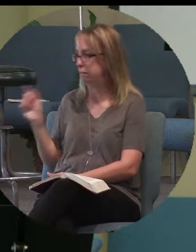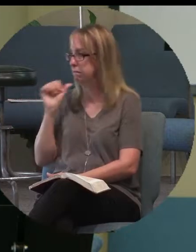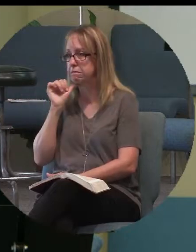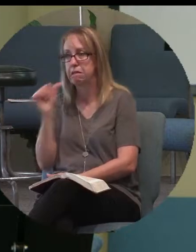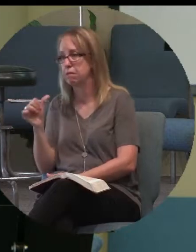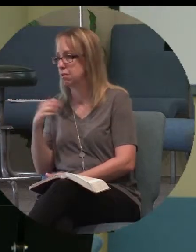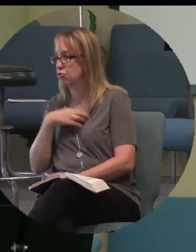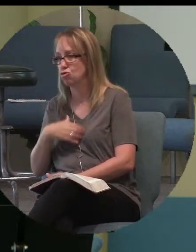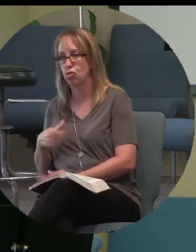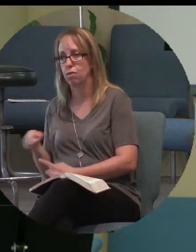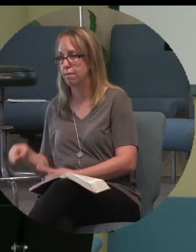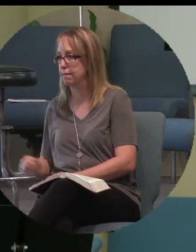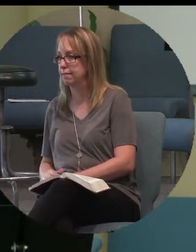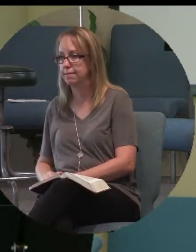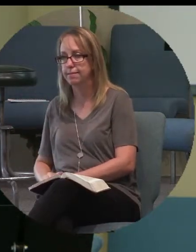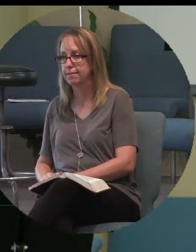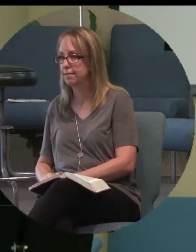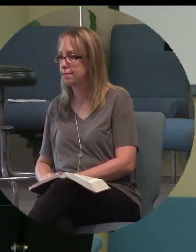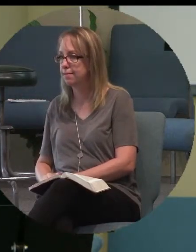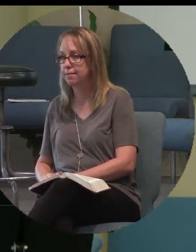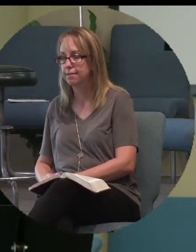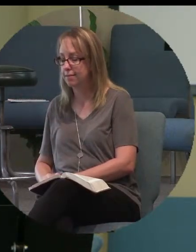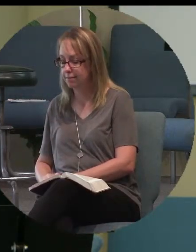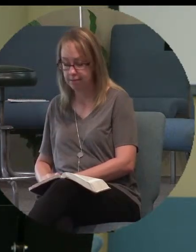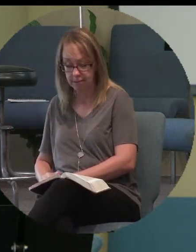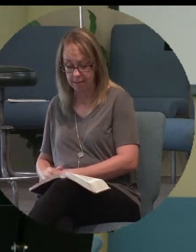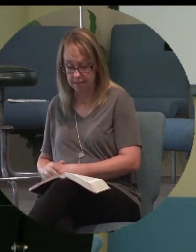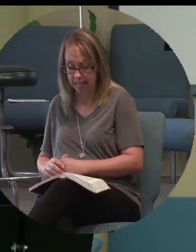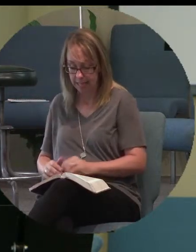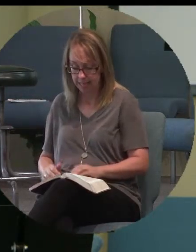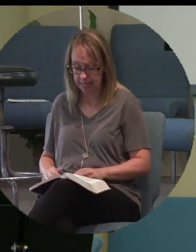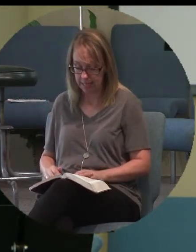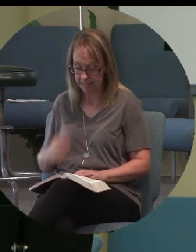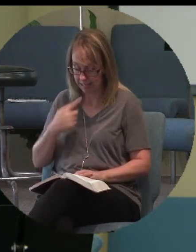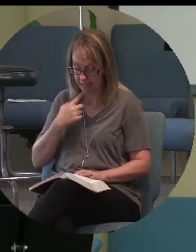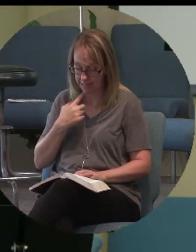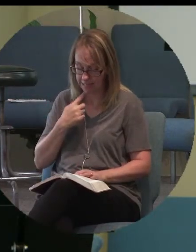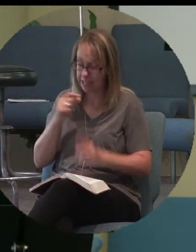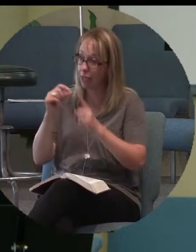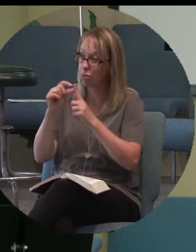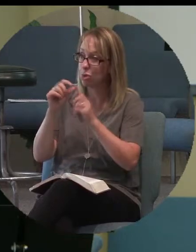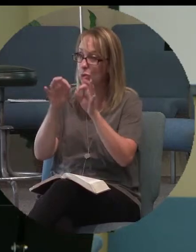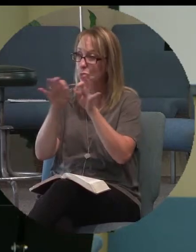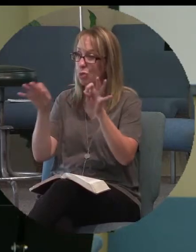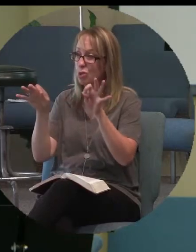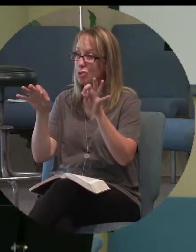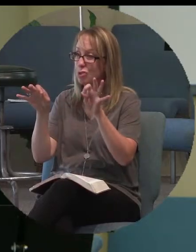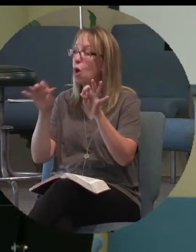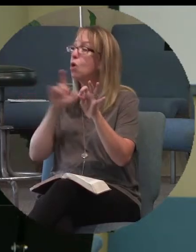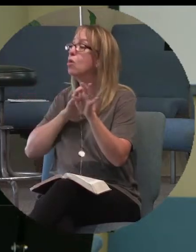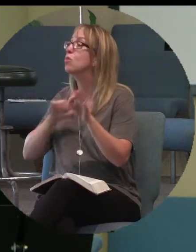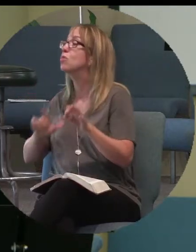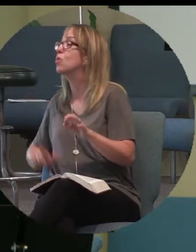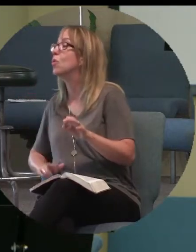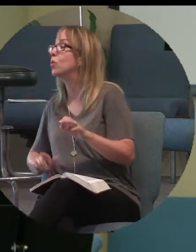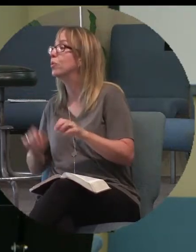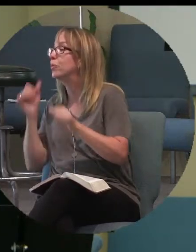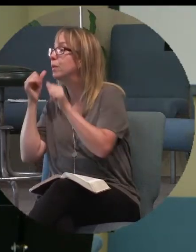deserve this. And then he says those words, Lord, remember me.